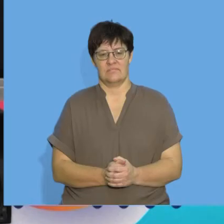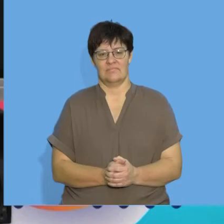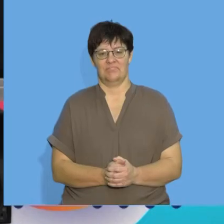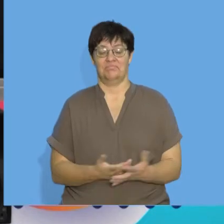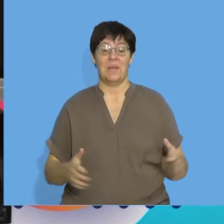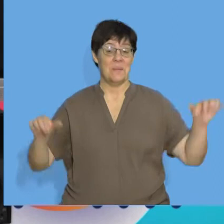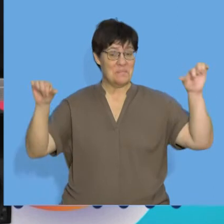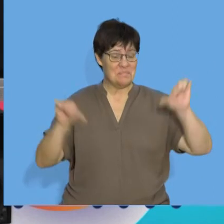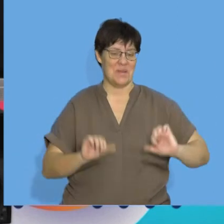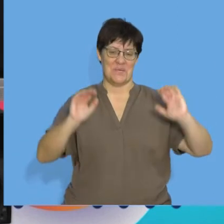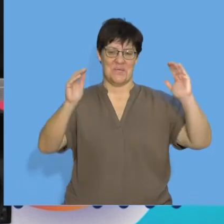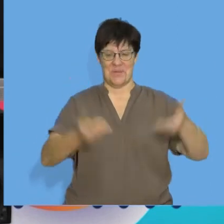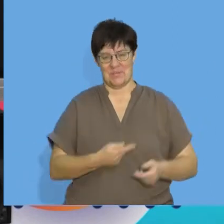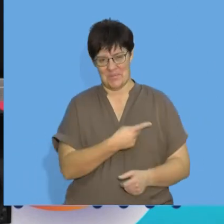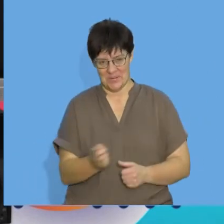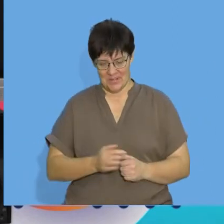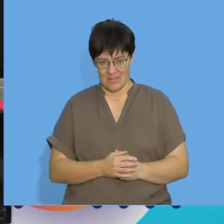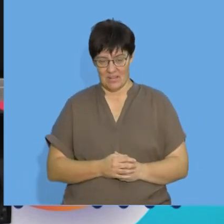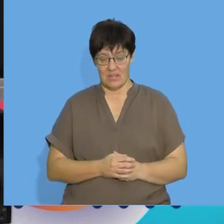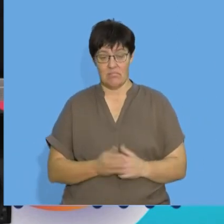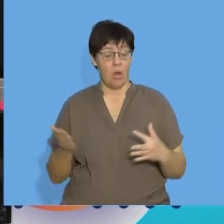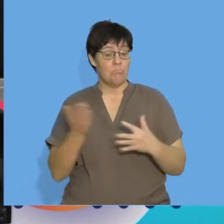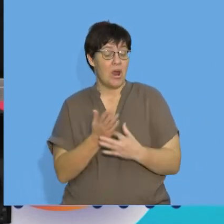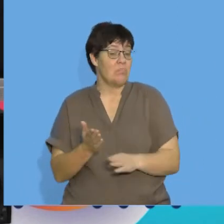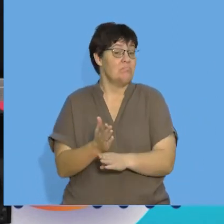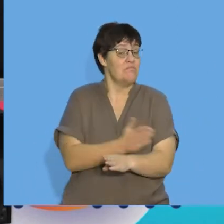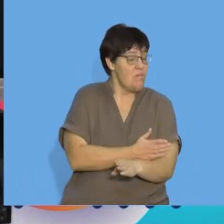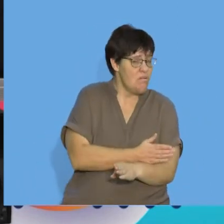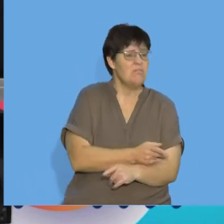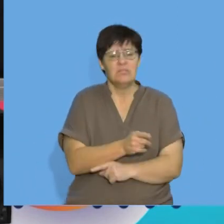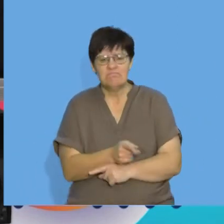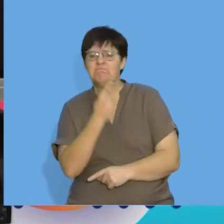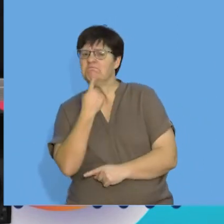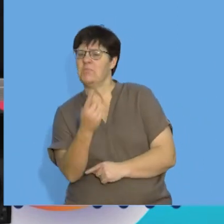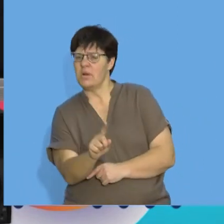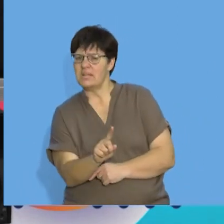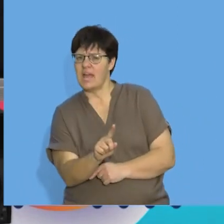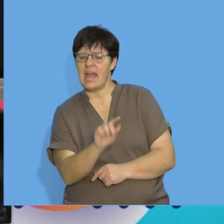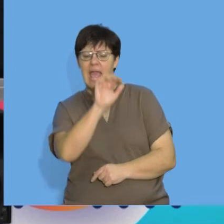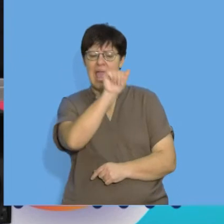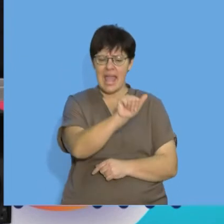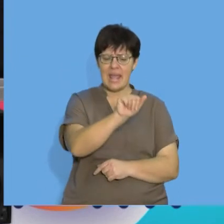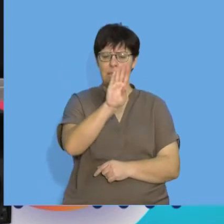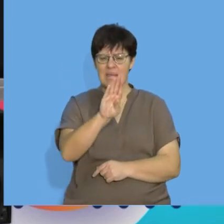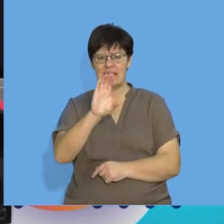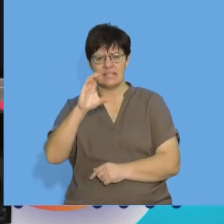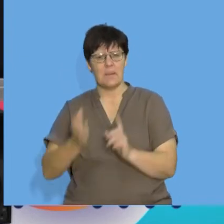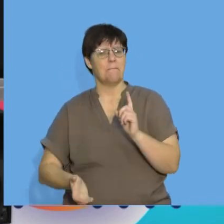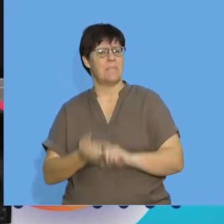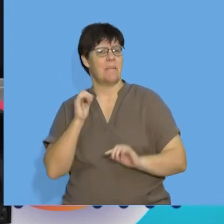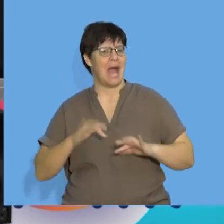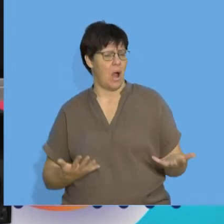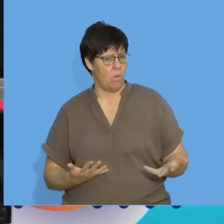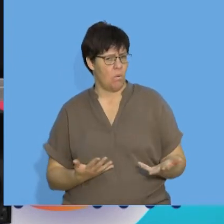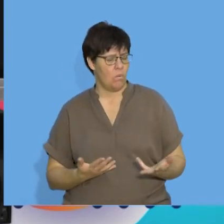welcome back everyone before the break I had just defined how we would find a b and c for a